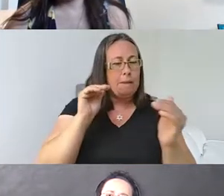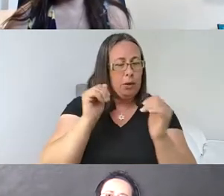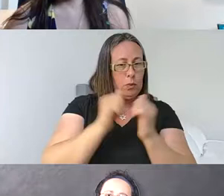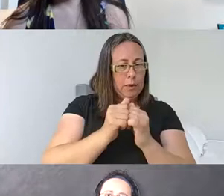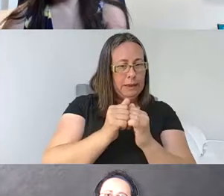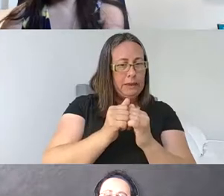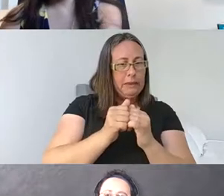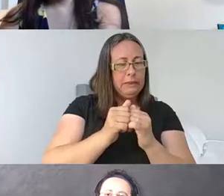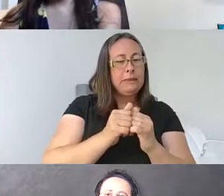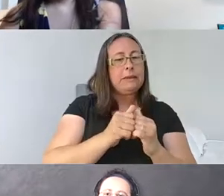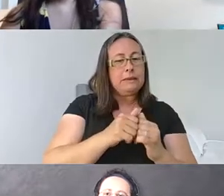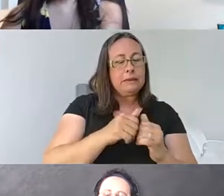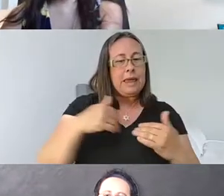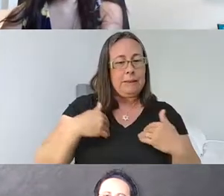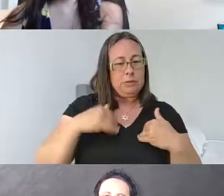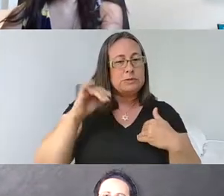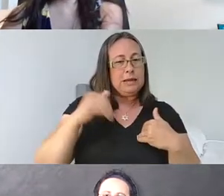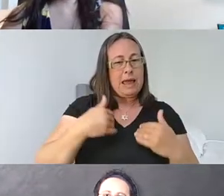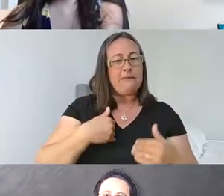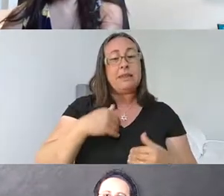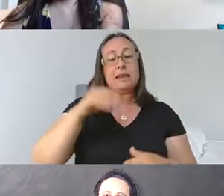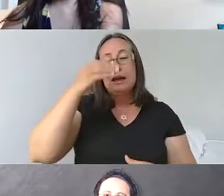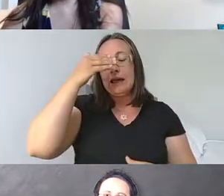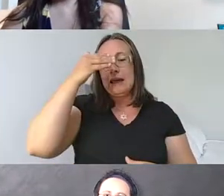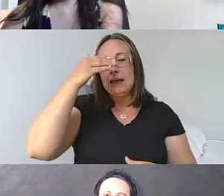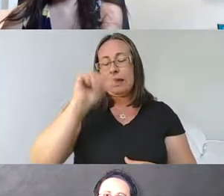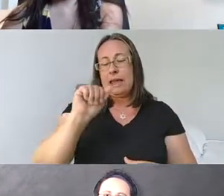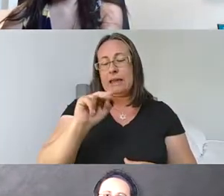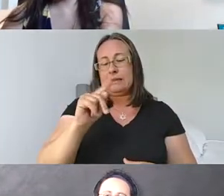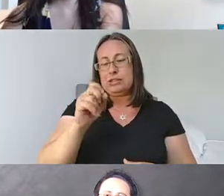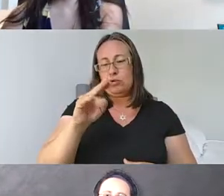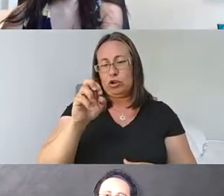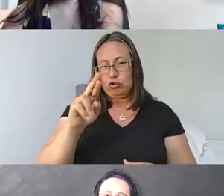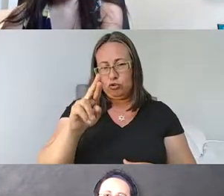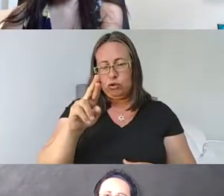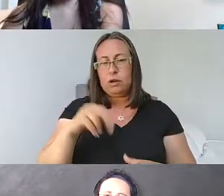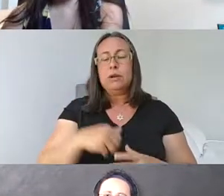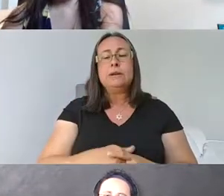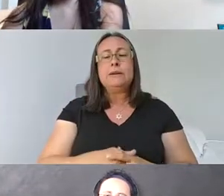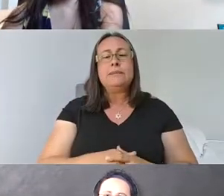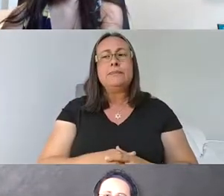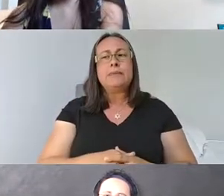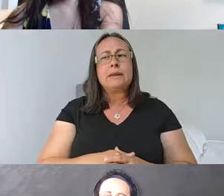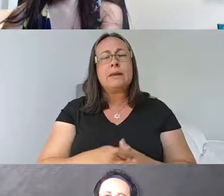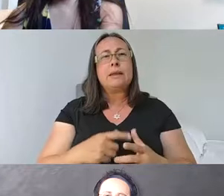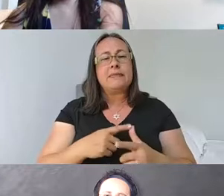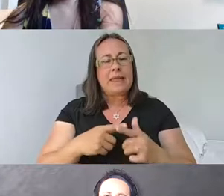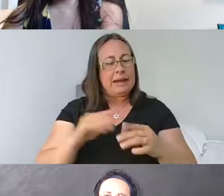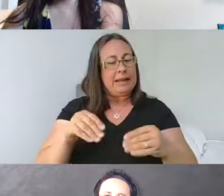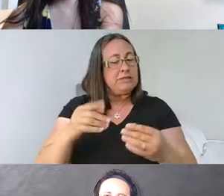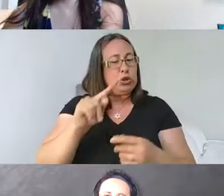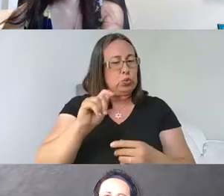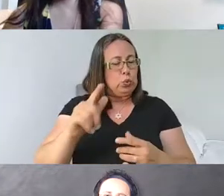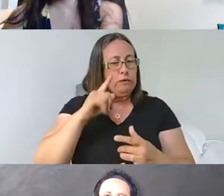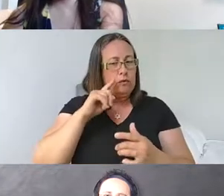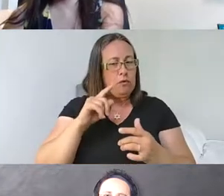animals that have anterior. And so this really gives us a tool now to try to get at how, how one, you know, we